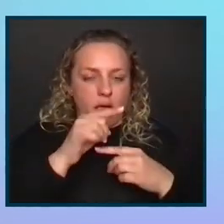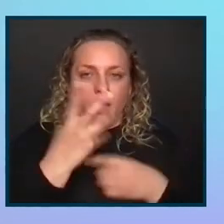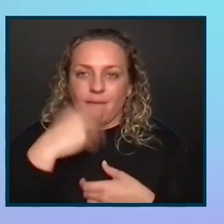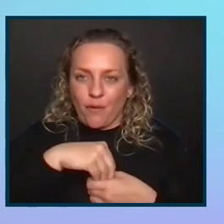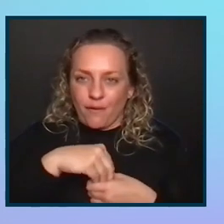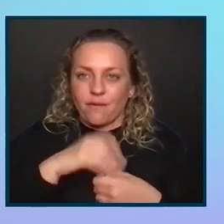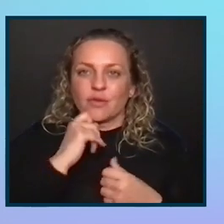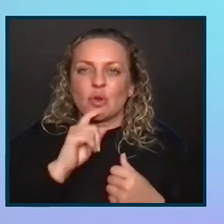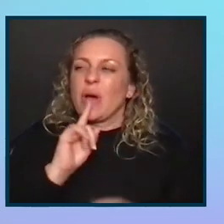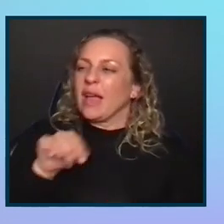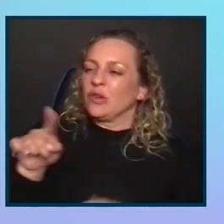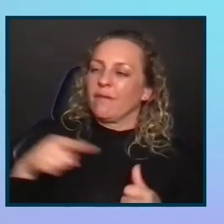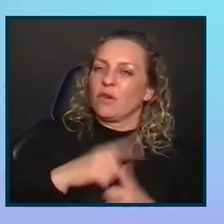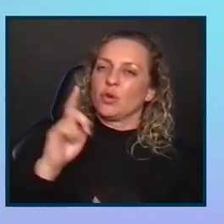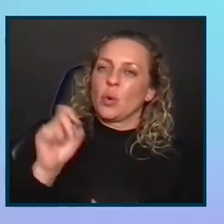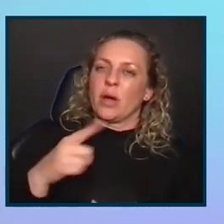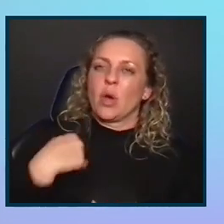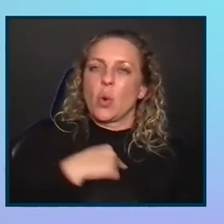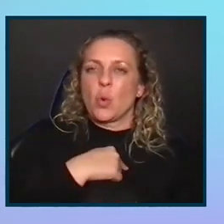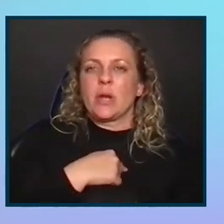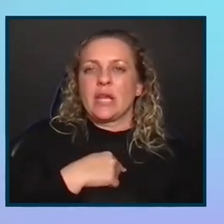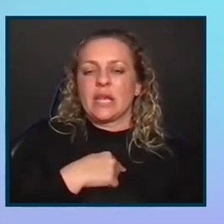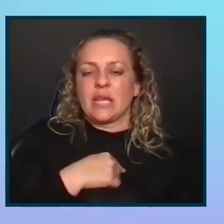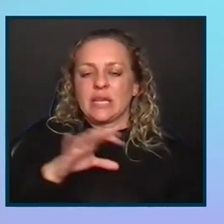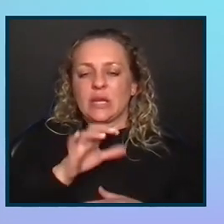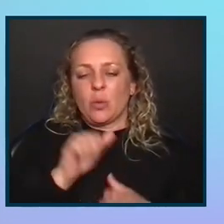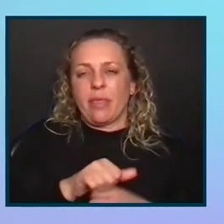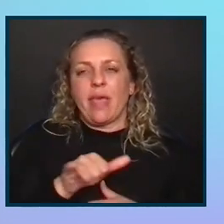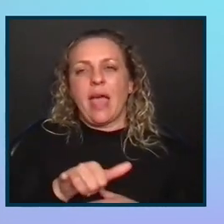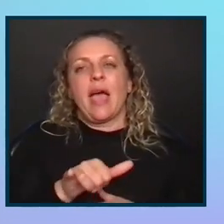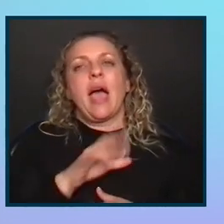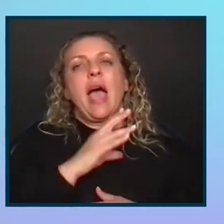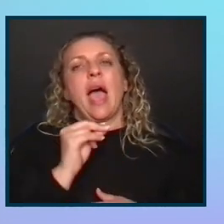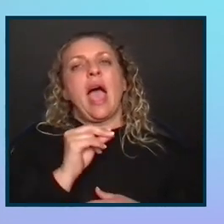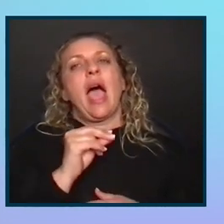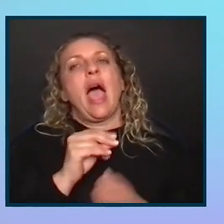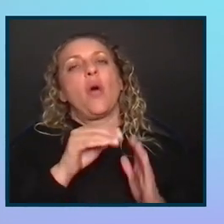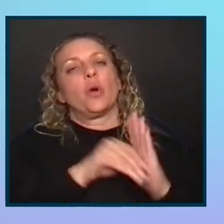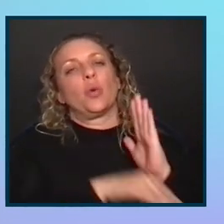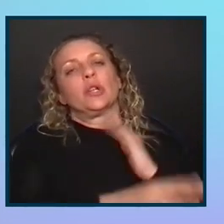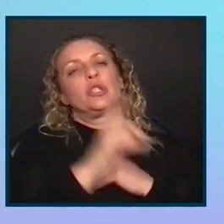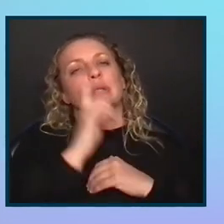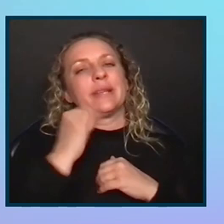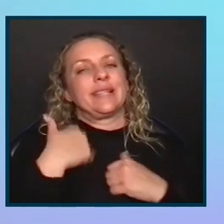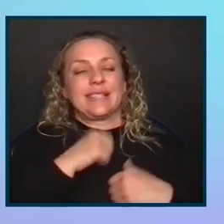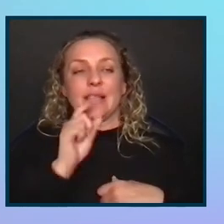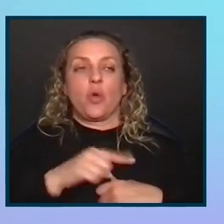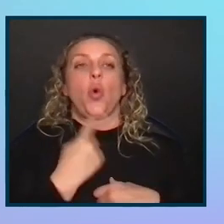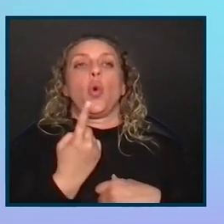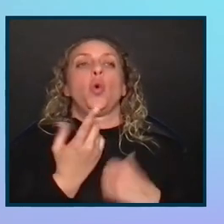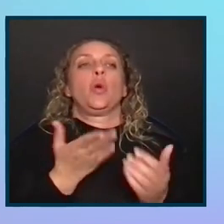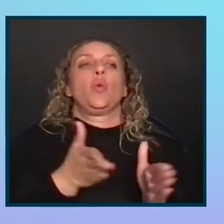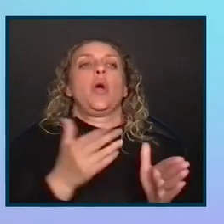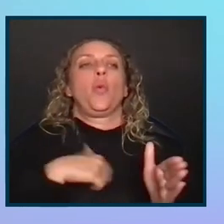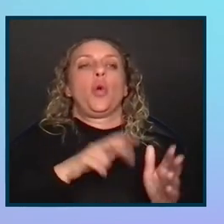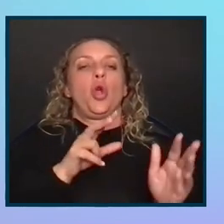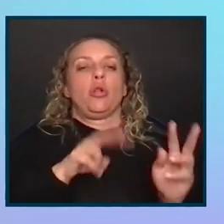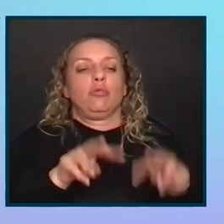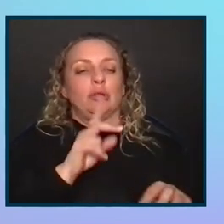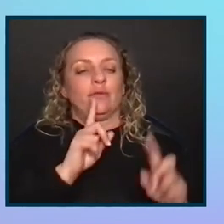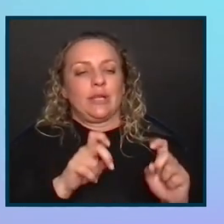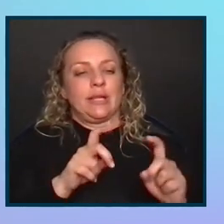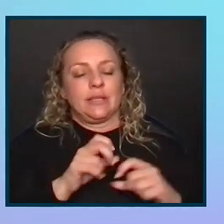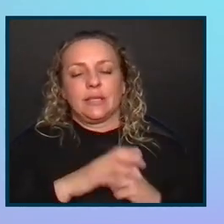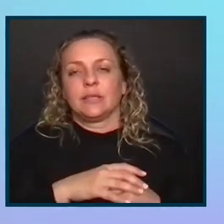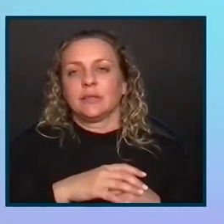answer the first question, we deal with that, and we also deal with regressions, because this is not the only way that we're looking to test.